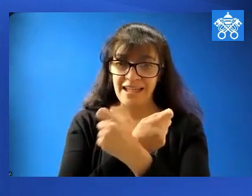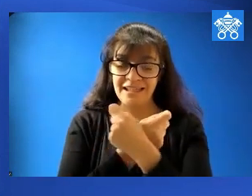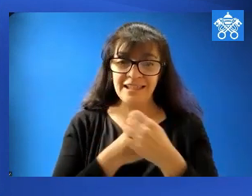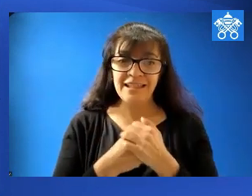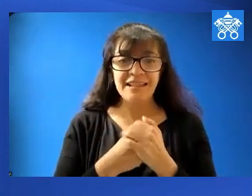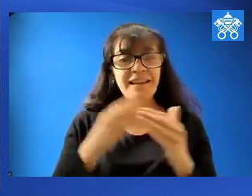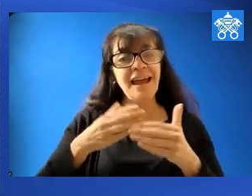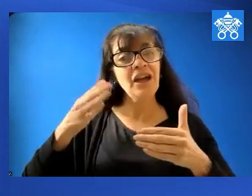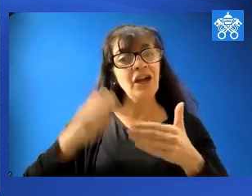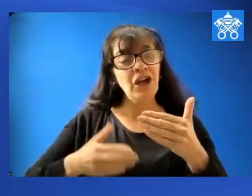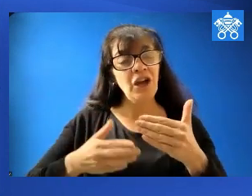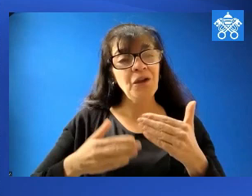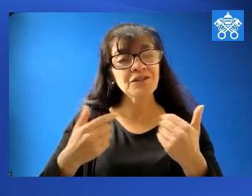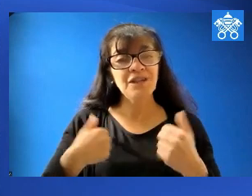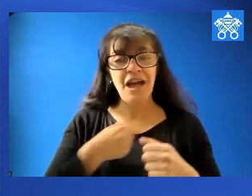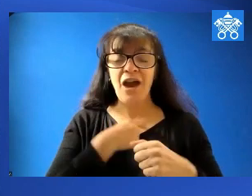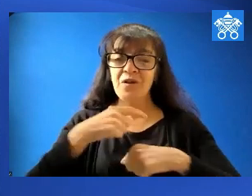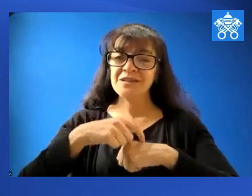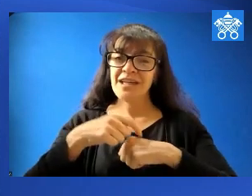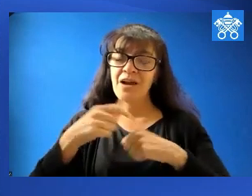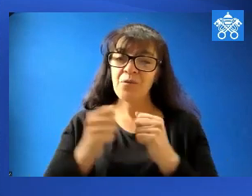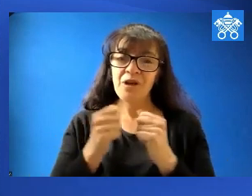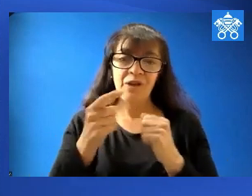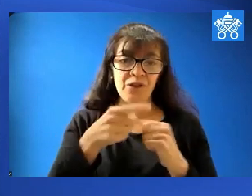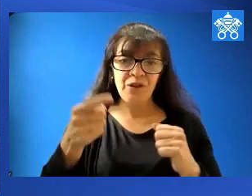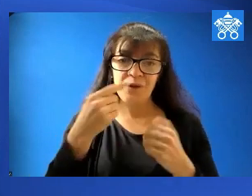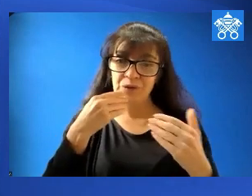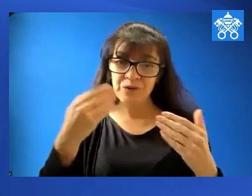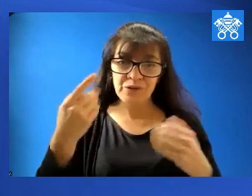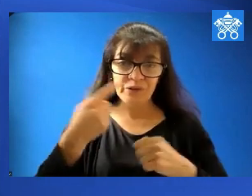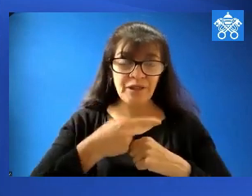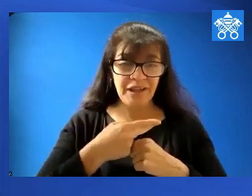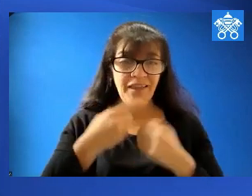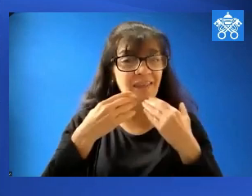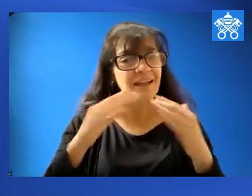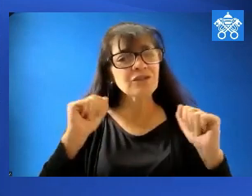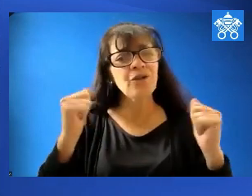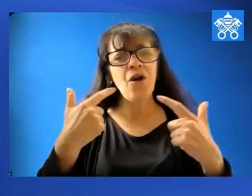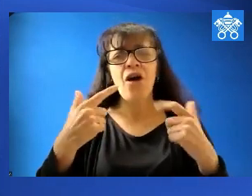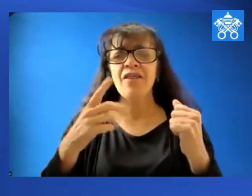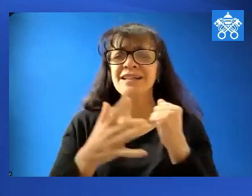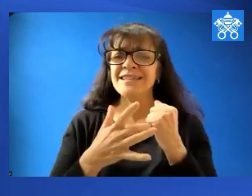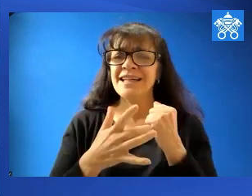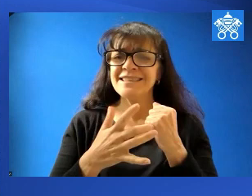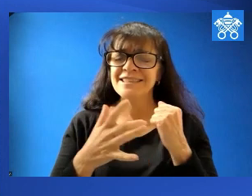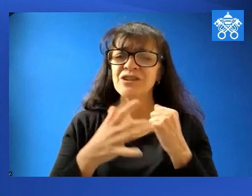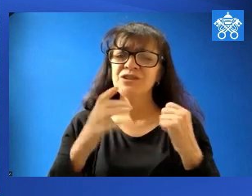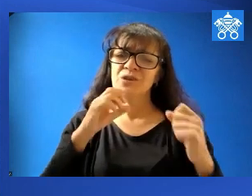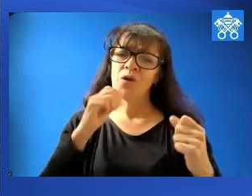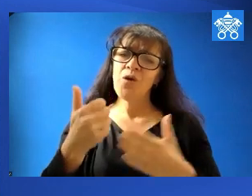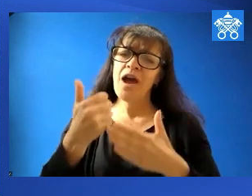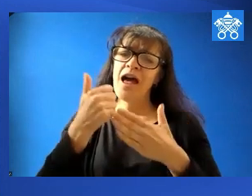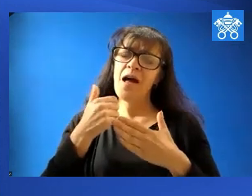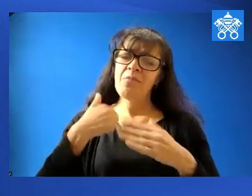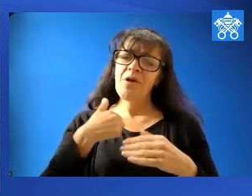And that concludes our time with you here today. My thanks, of course, to my colleagues and technicians who've made